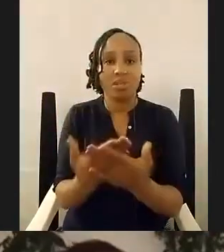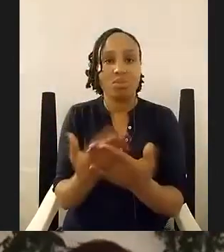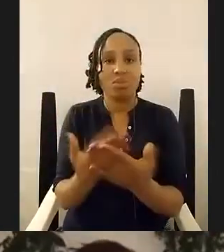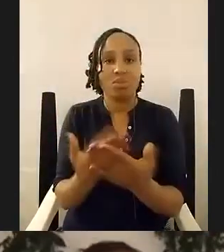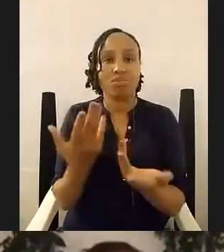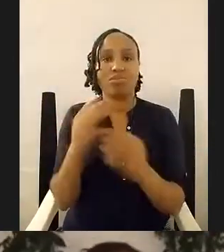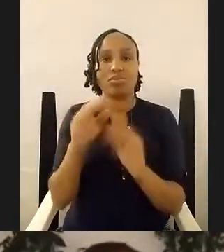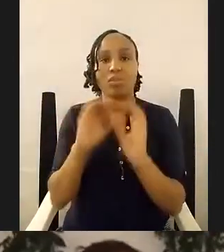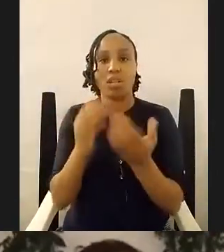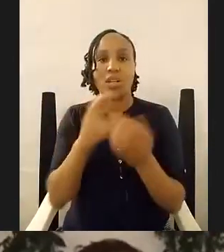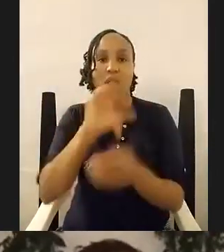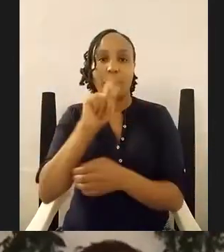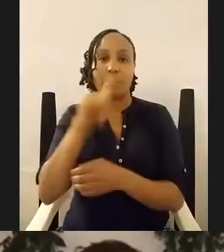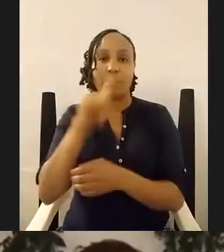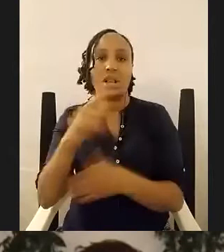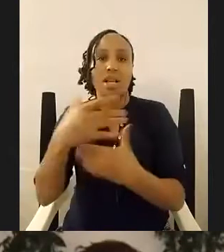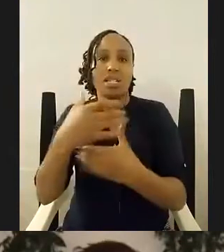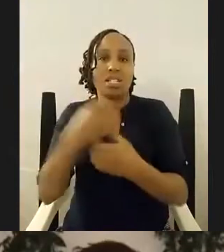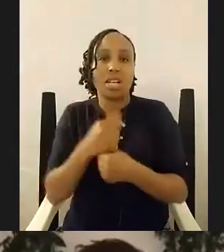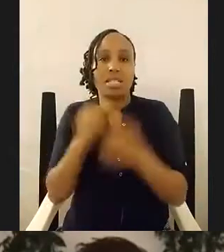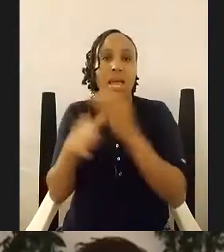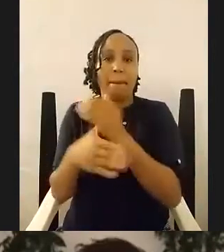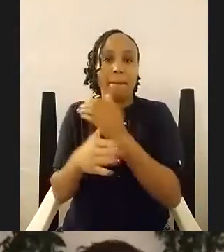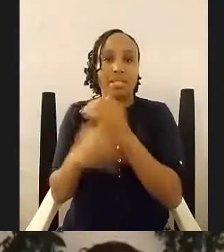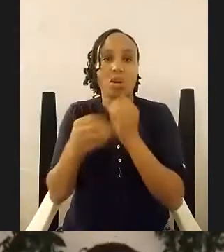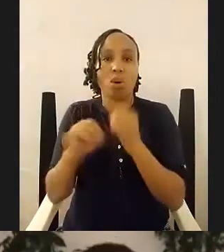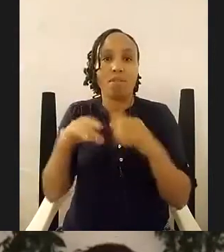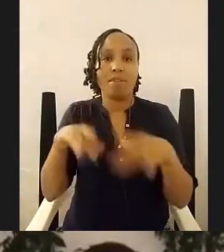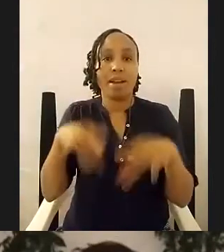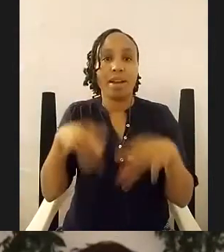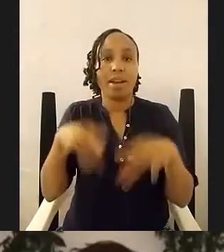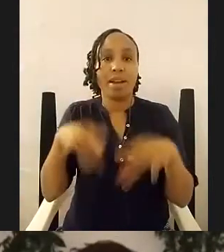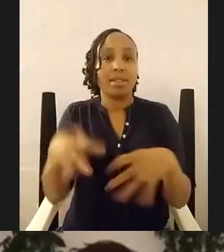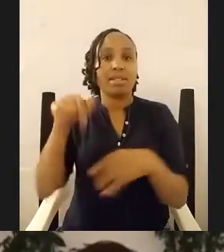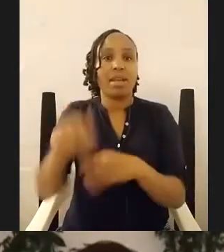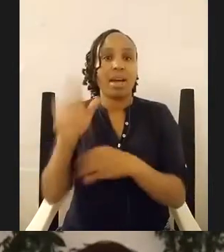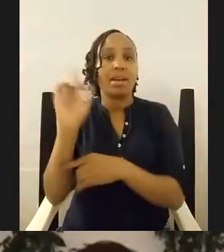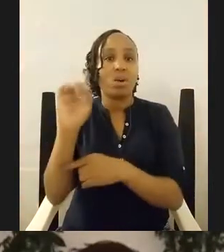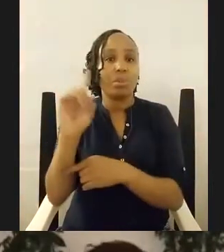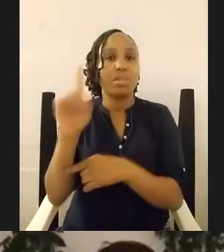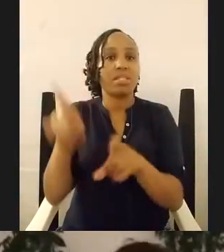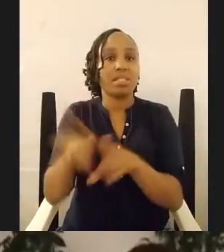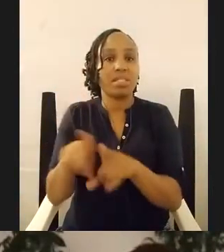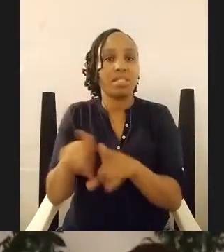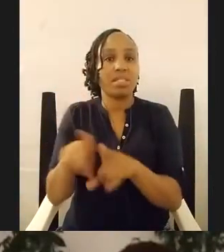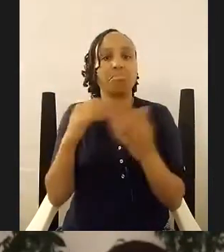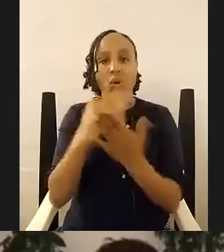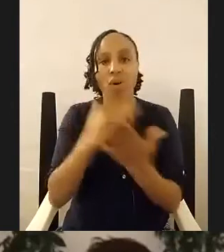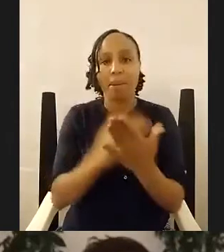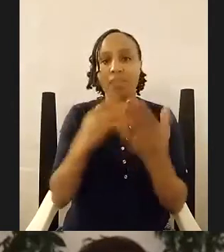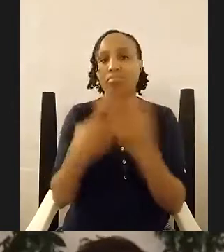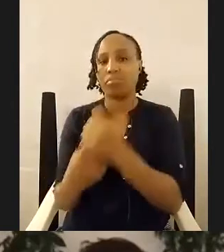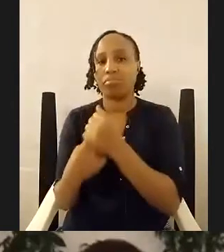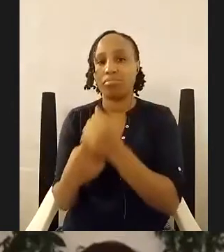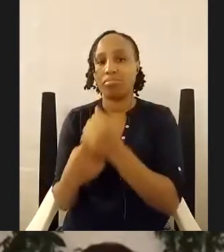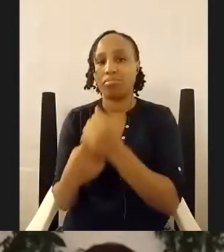trust the embassy of the netherlands here in nairobi and we also have some incredible programming partners including the british council the glasgow